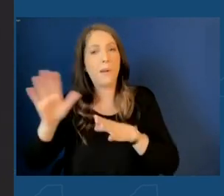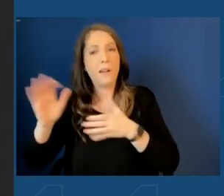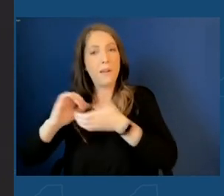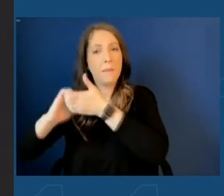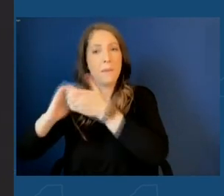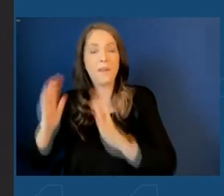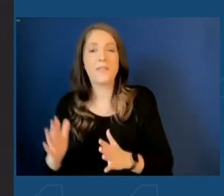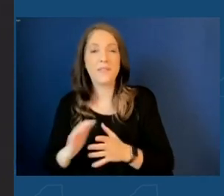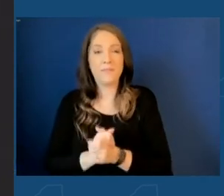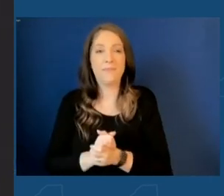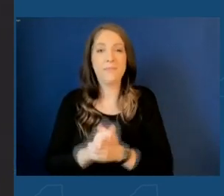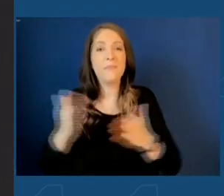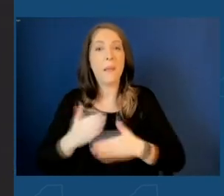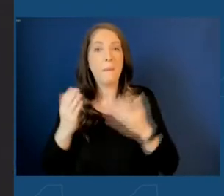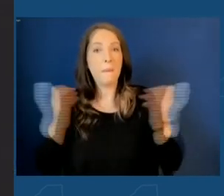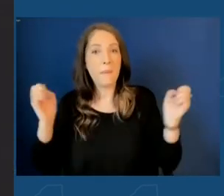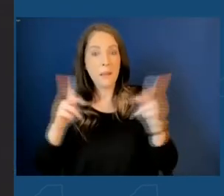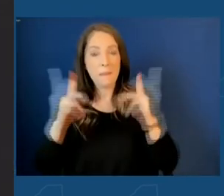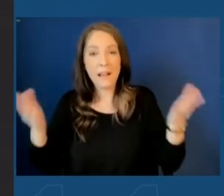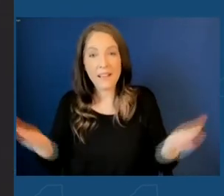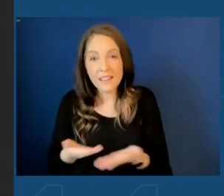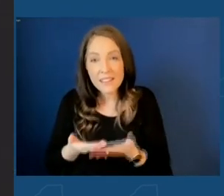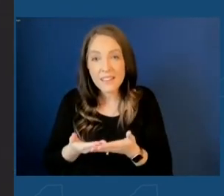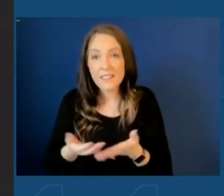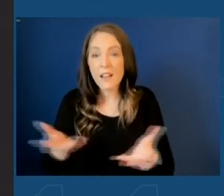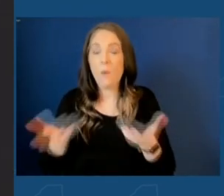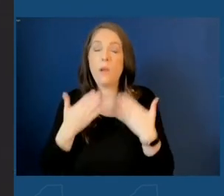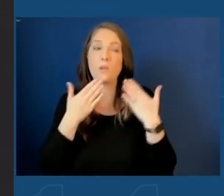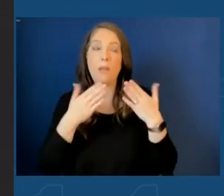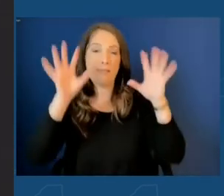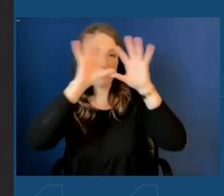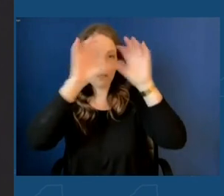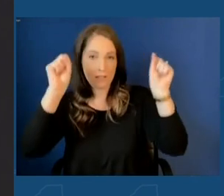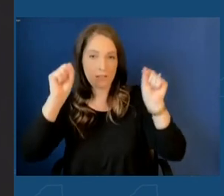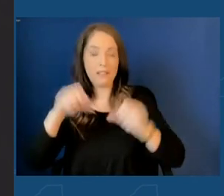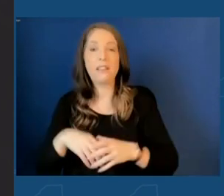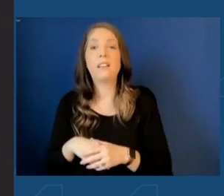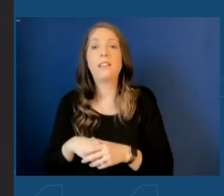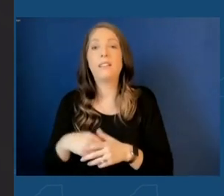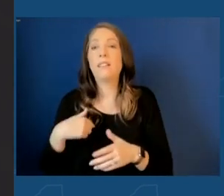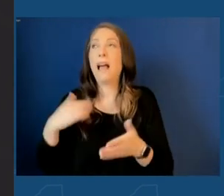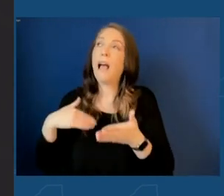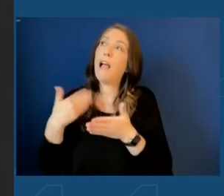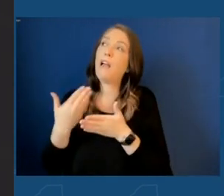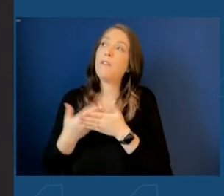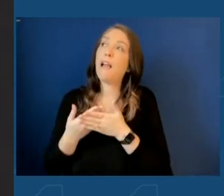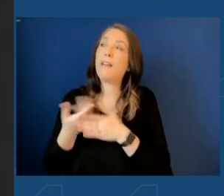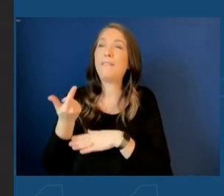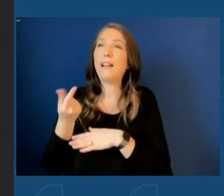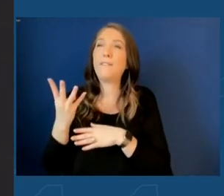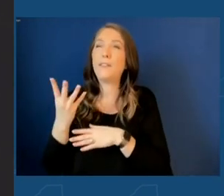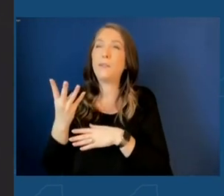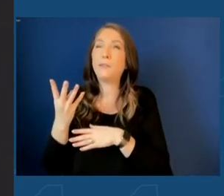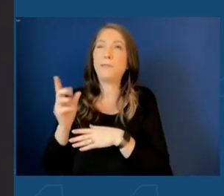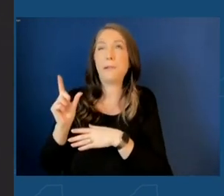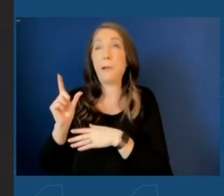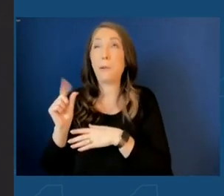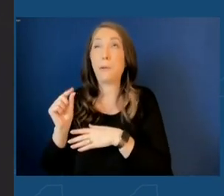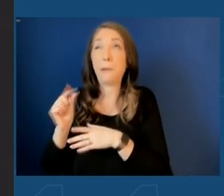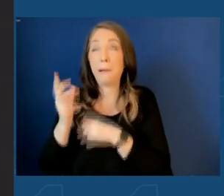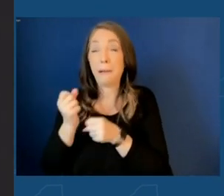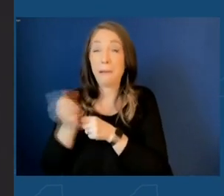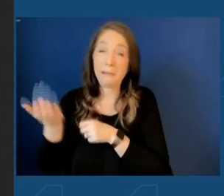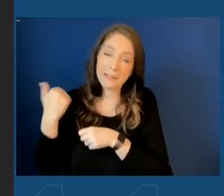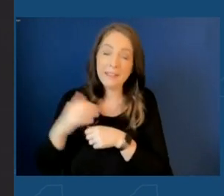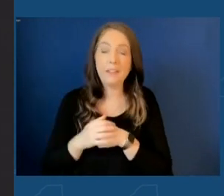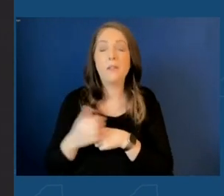Syracuse. I want to commend Ken Superwood, our Chancellor. I arrived here a few decades ago, an idealistic